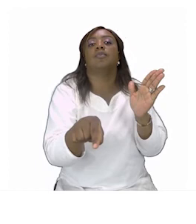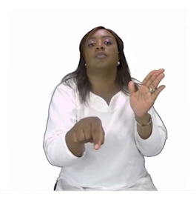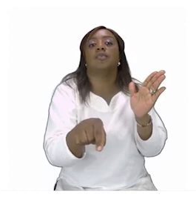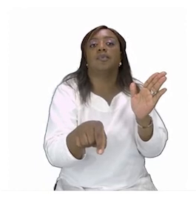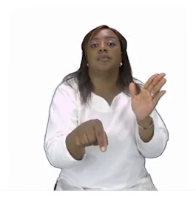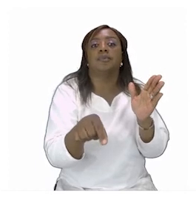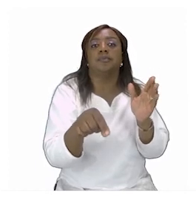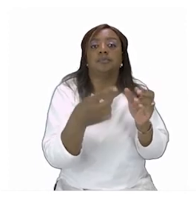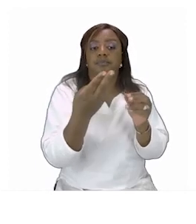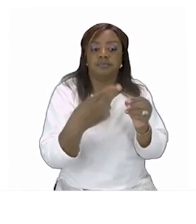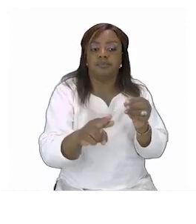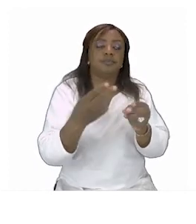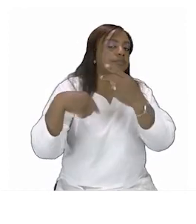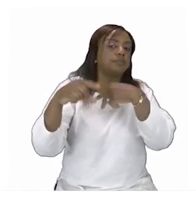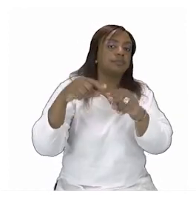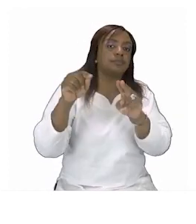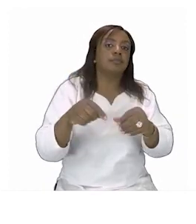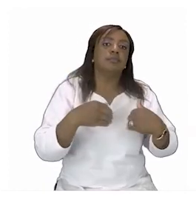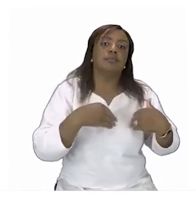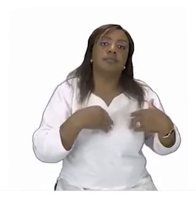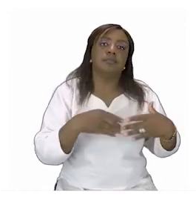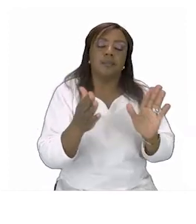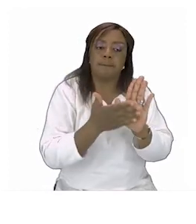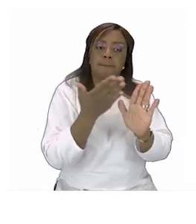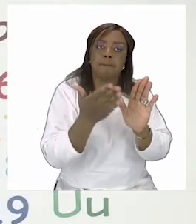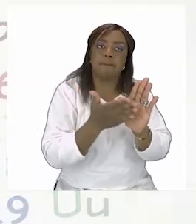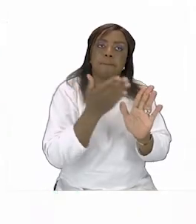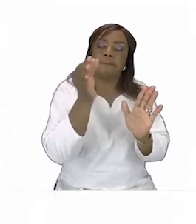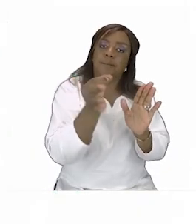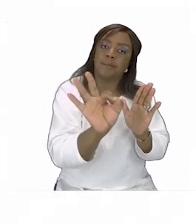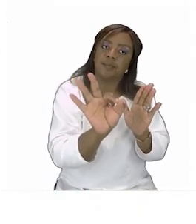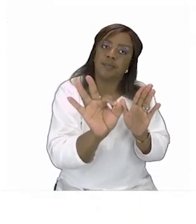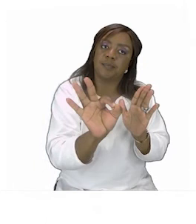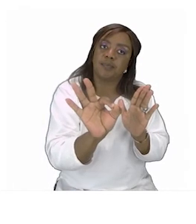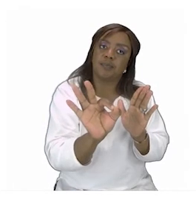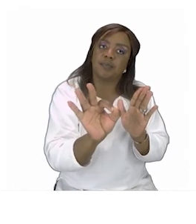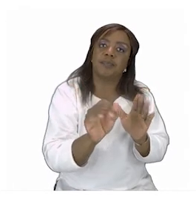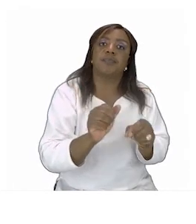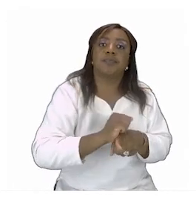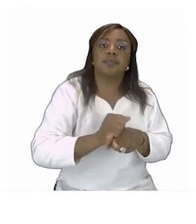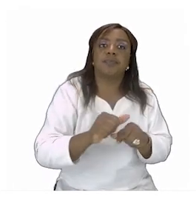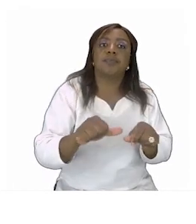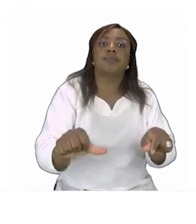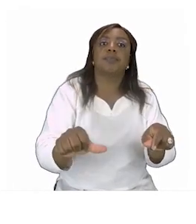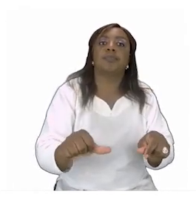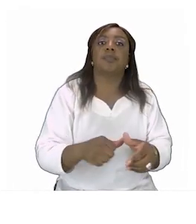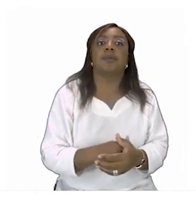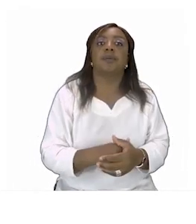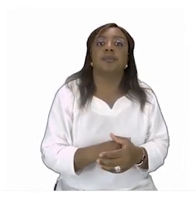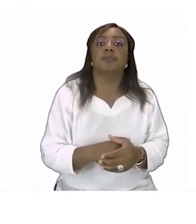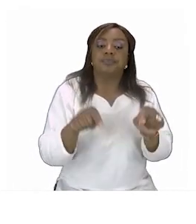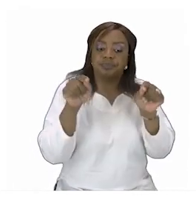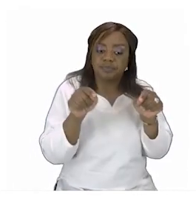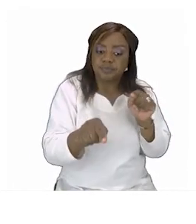let's now turn to page nine for our next exercise on page nine